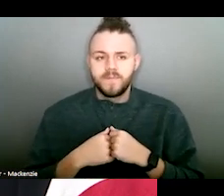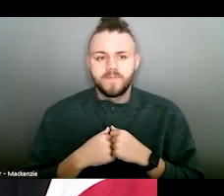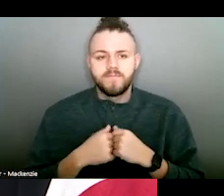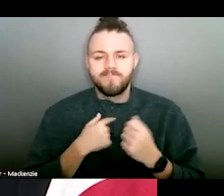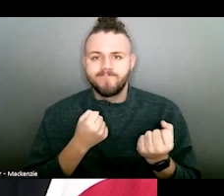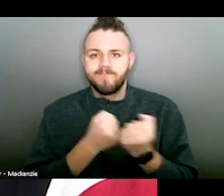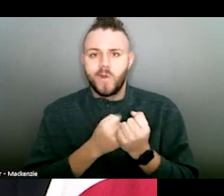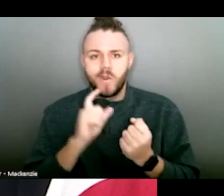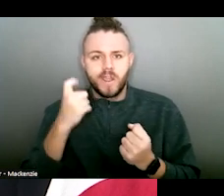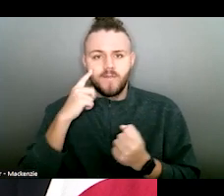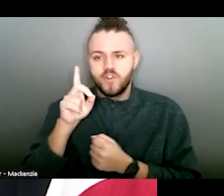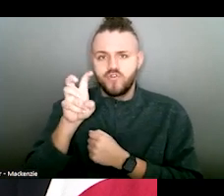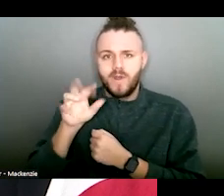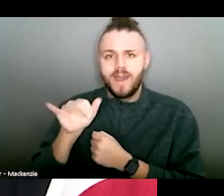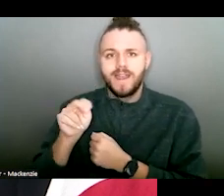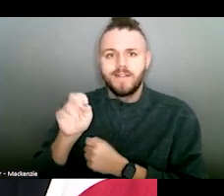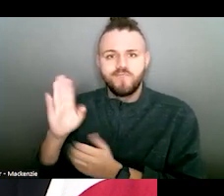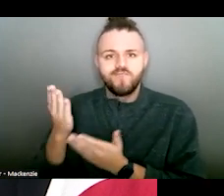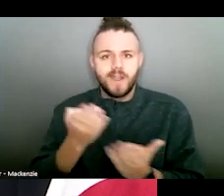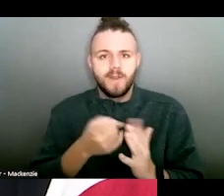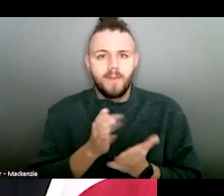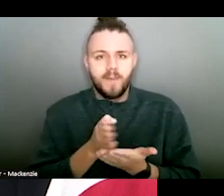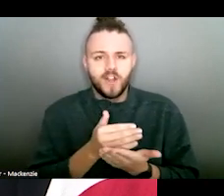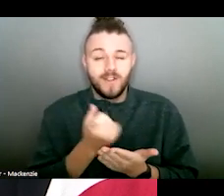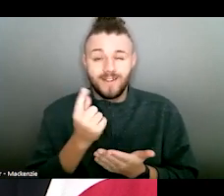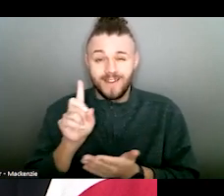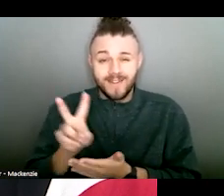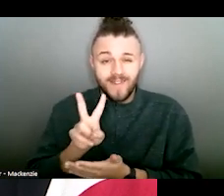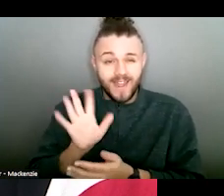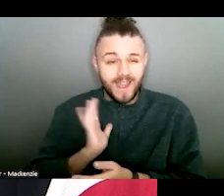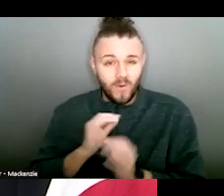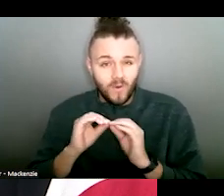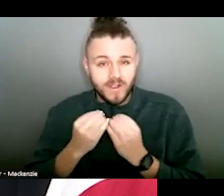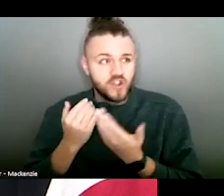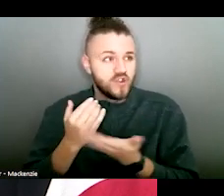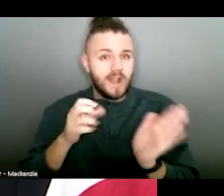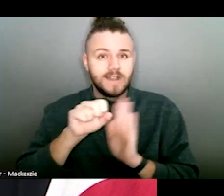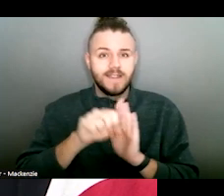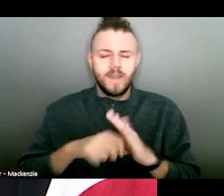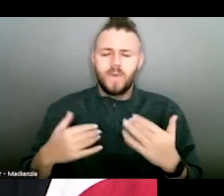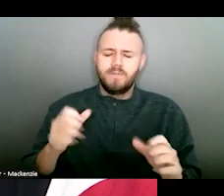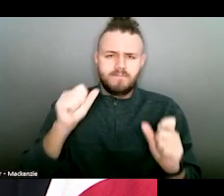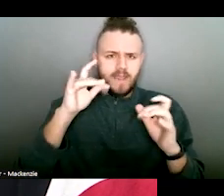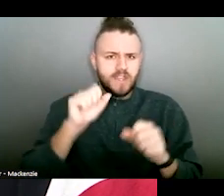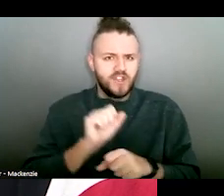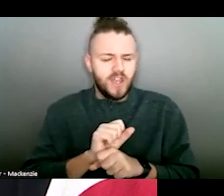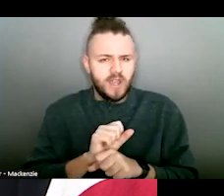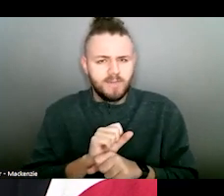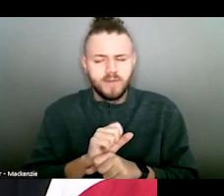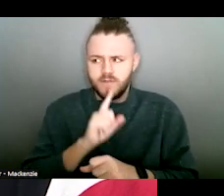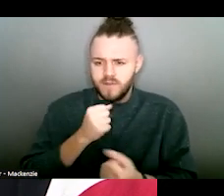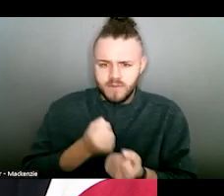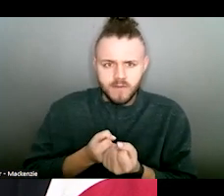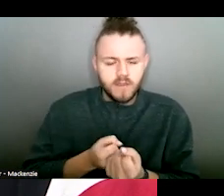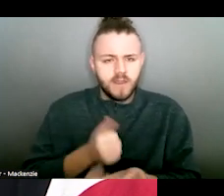fatalities. I support Governor DeWine's recommendation in our budget because our domestic violence organizations around the state